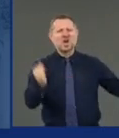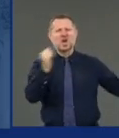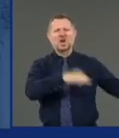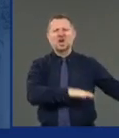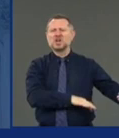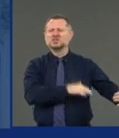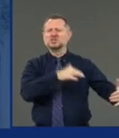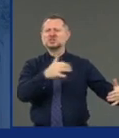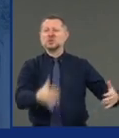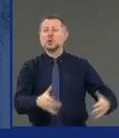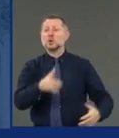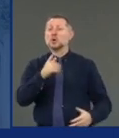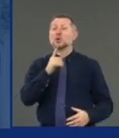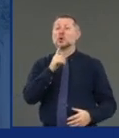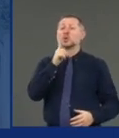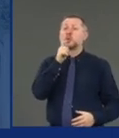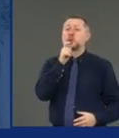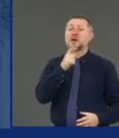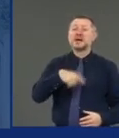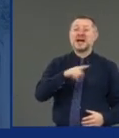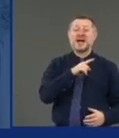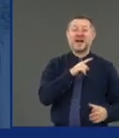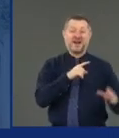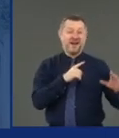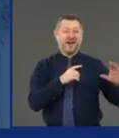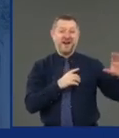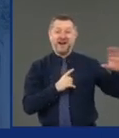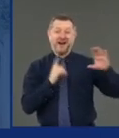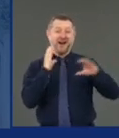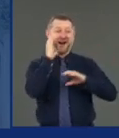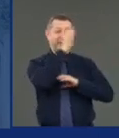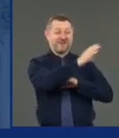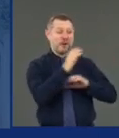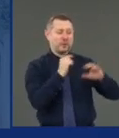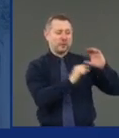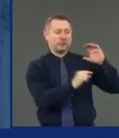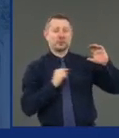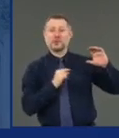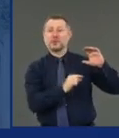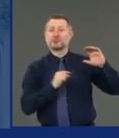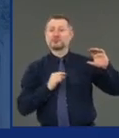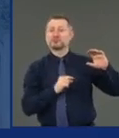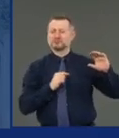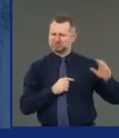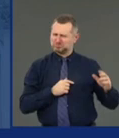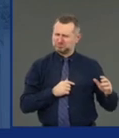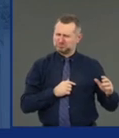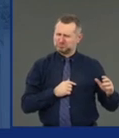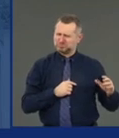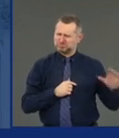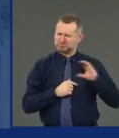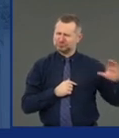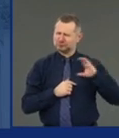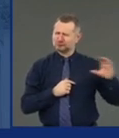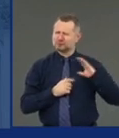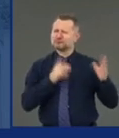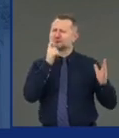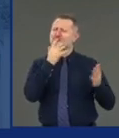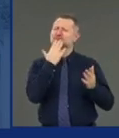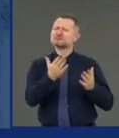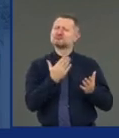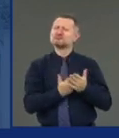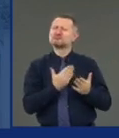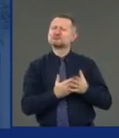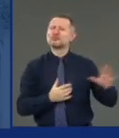out more than they put in from that pot? You know whose hand goes in deeper? And